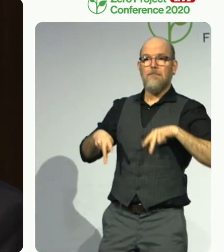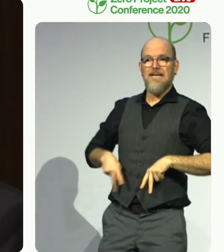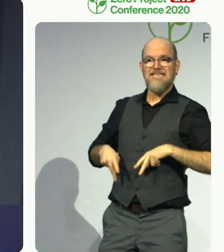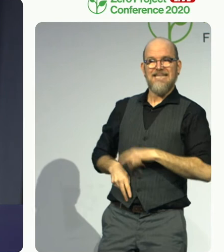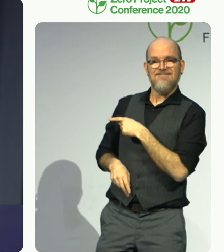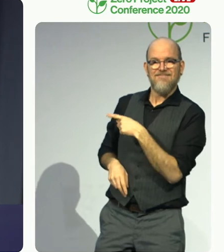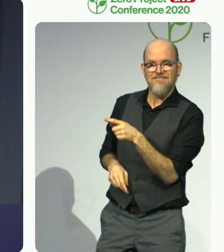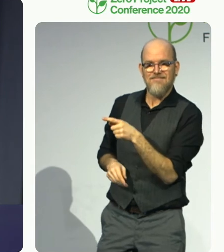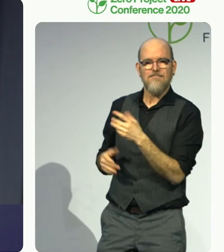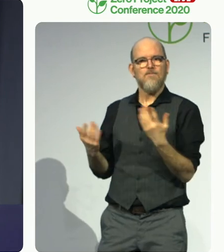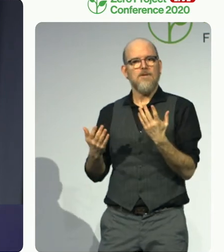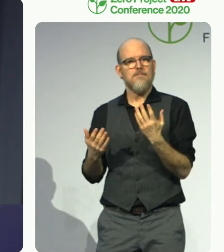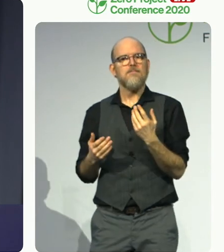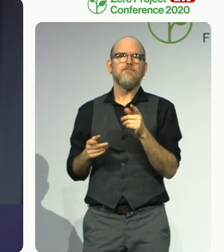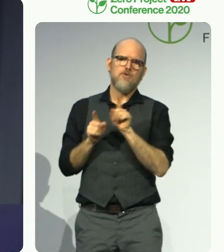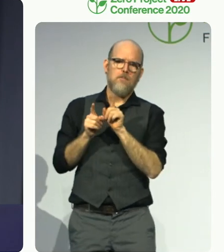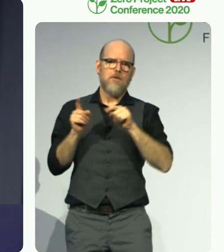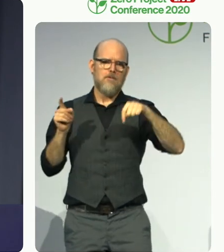to the UN here in Vienna.